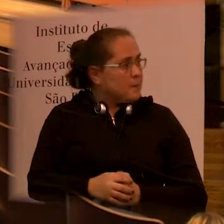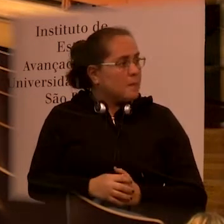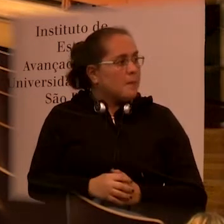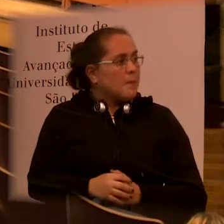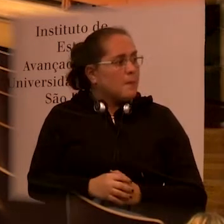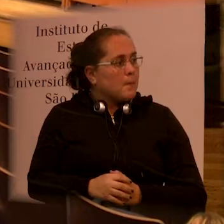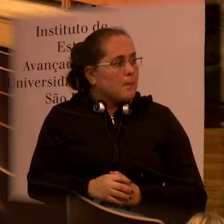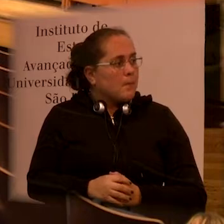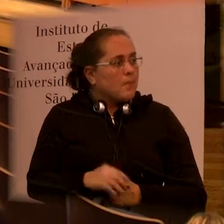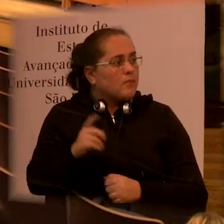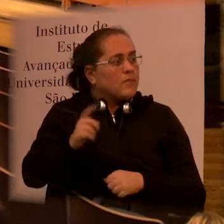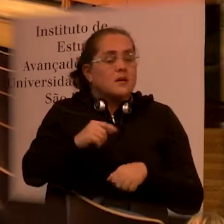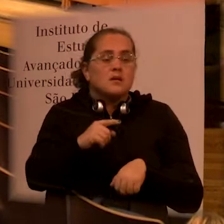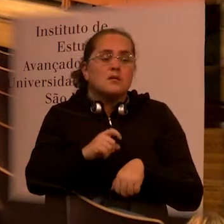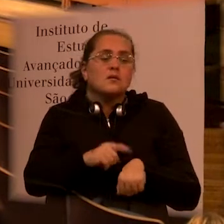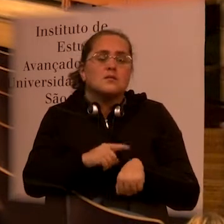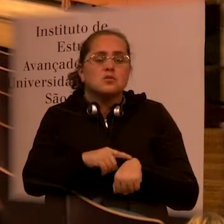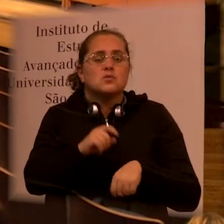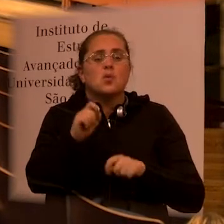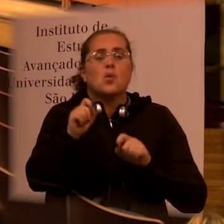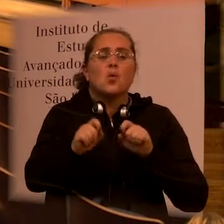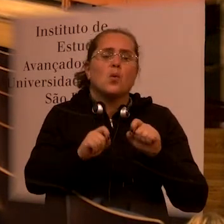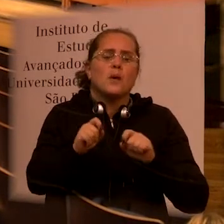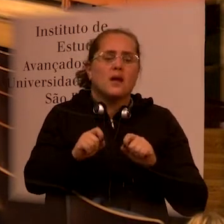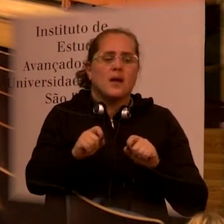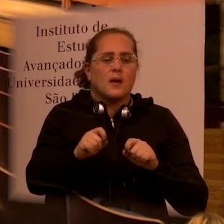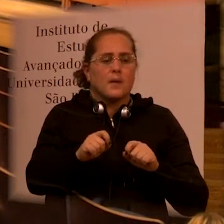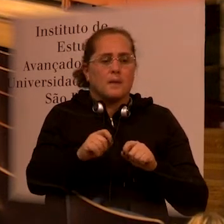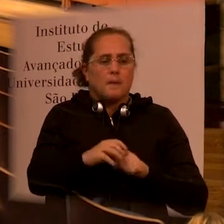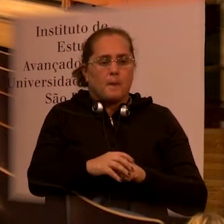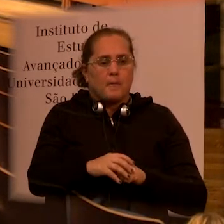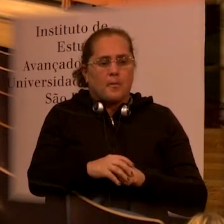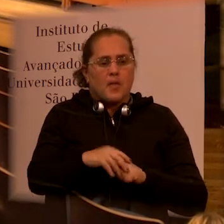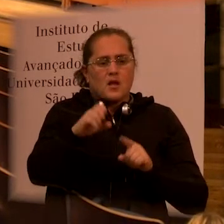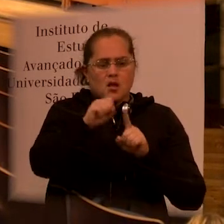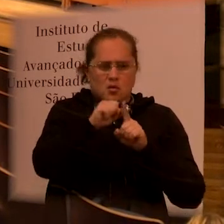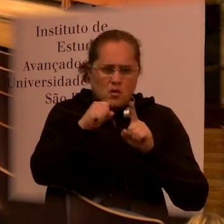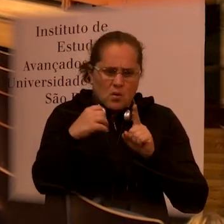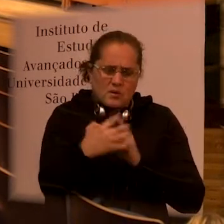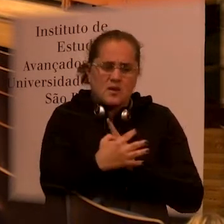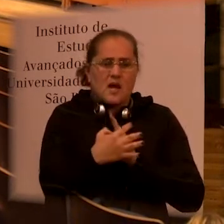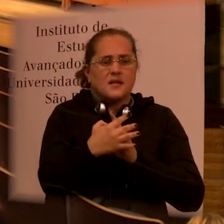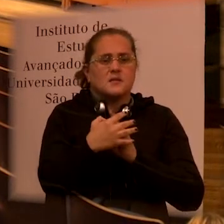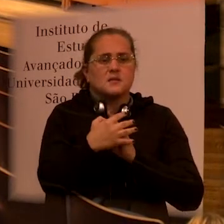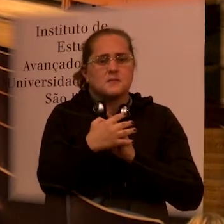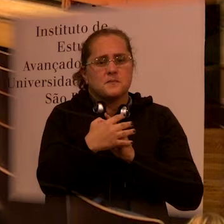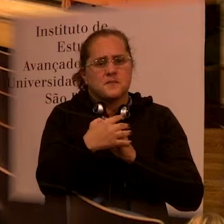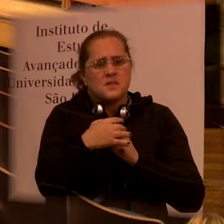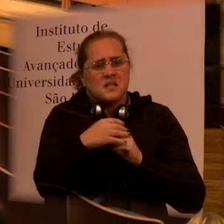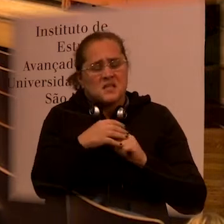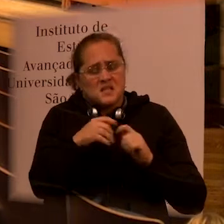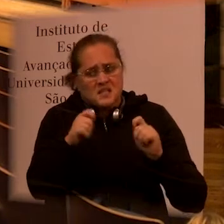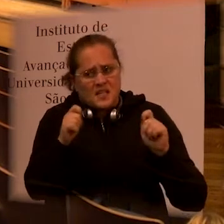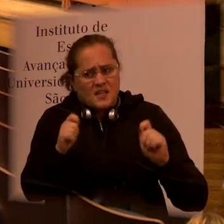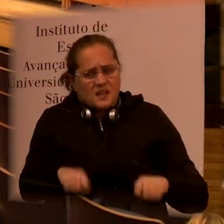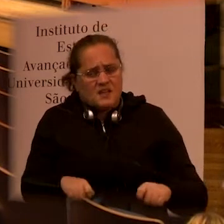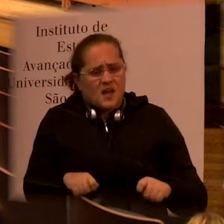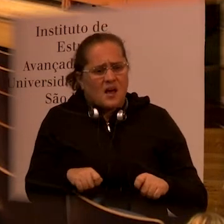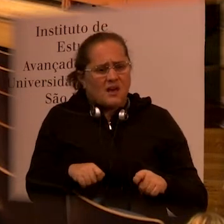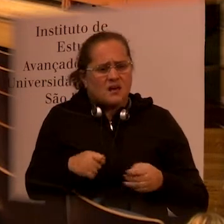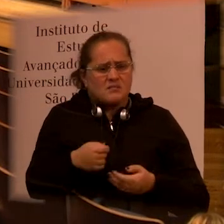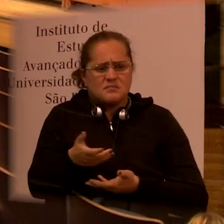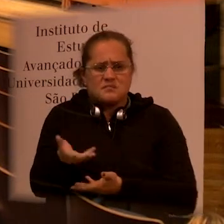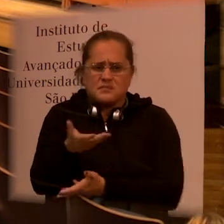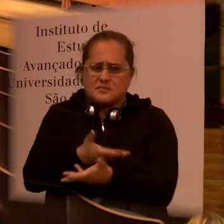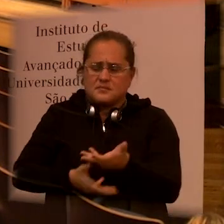survey that involves these involving family and social factors